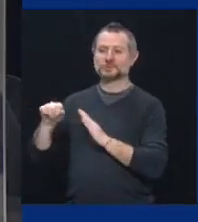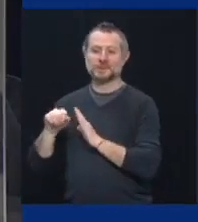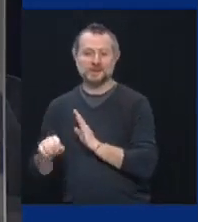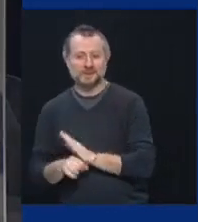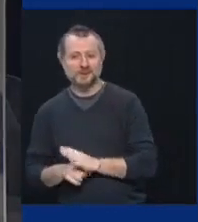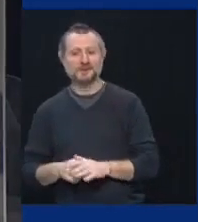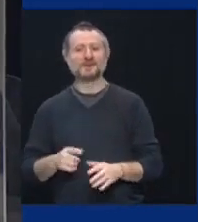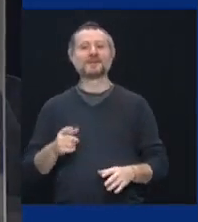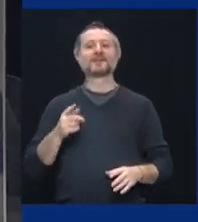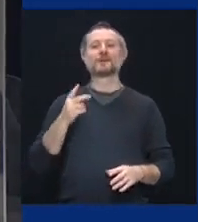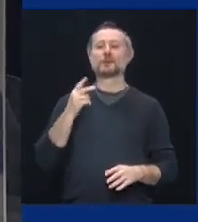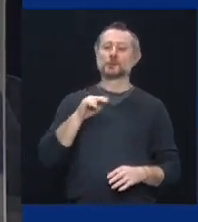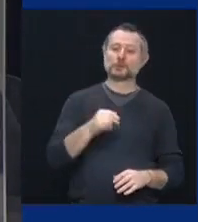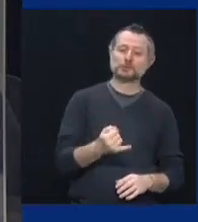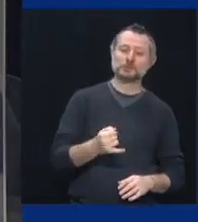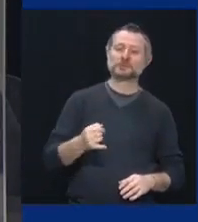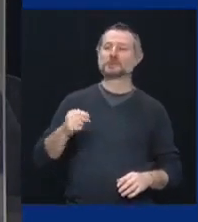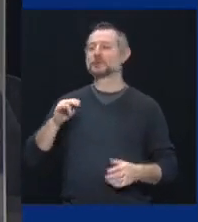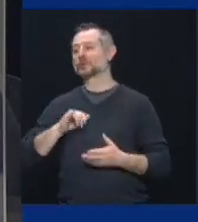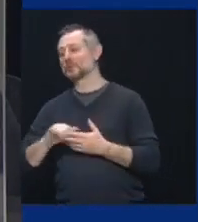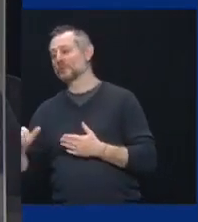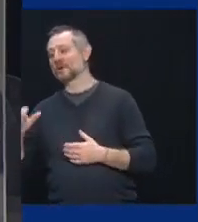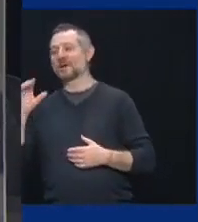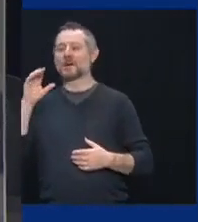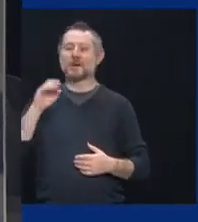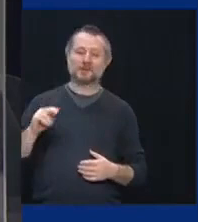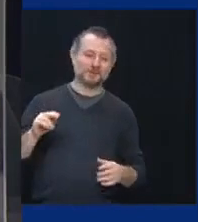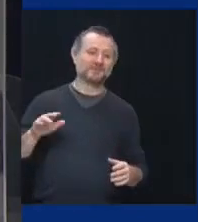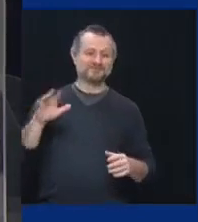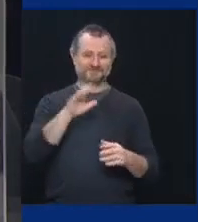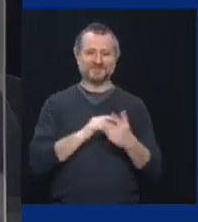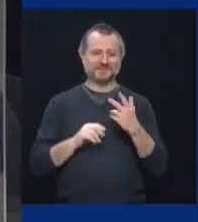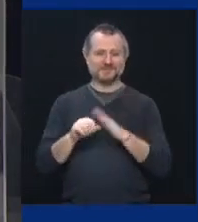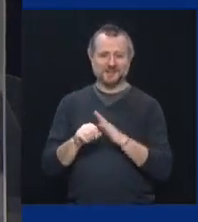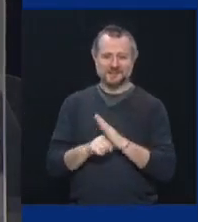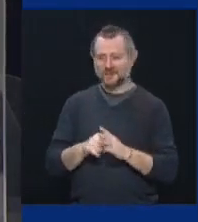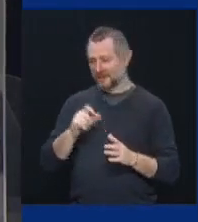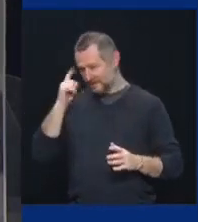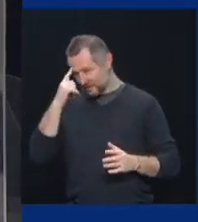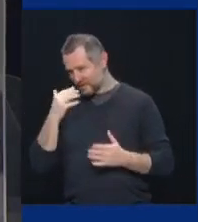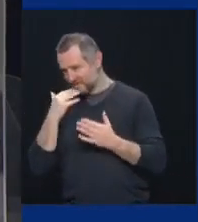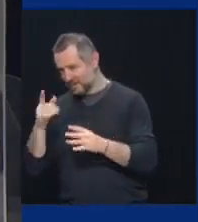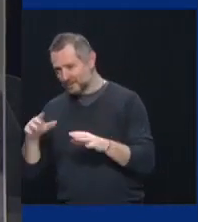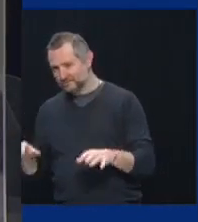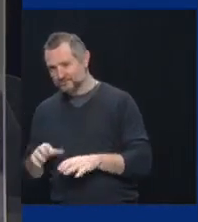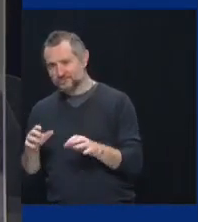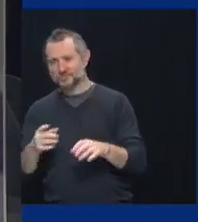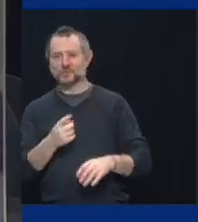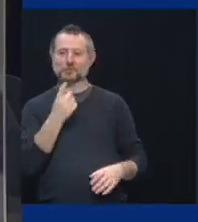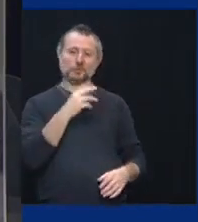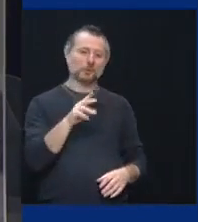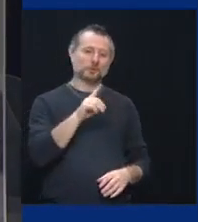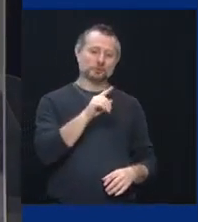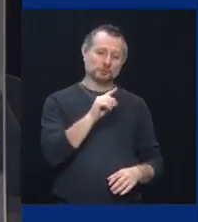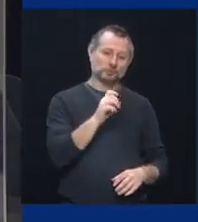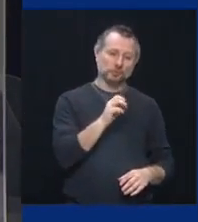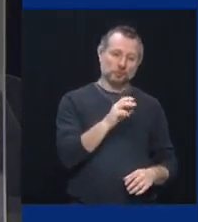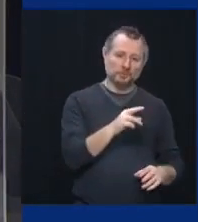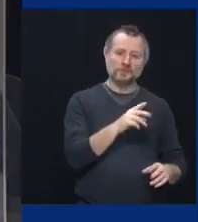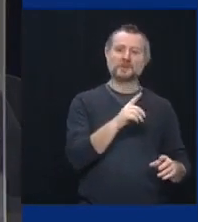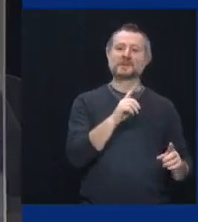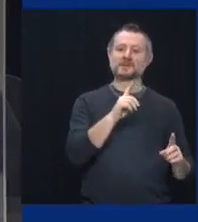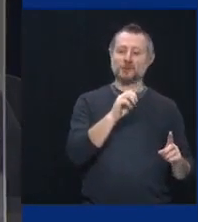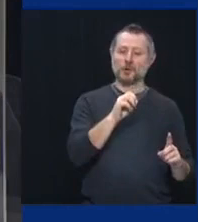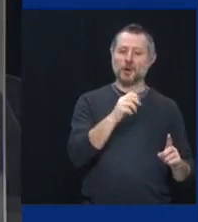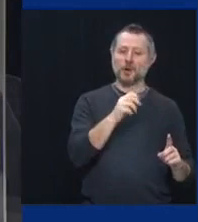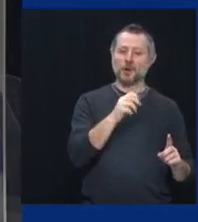all of us at the Mets, thank you, governor, uh, for your efforts. Those of Dr. Zucker, uh, and the New York State Department of Health, uh, looking forward